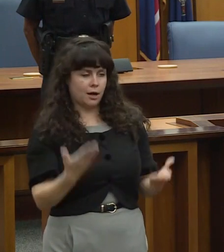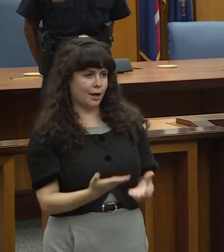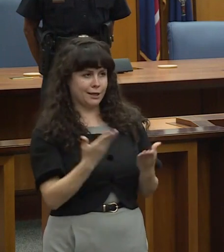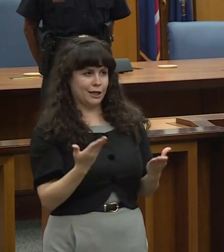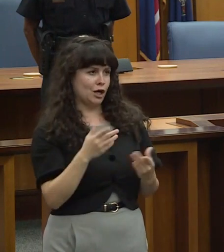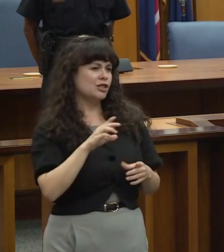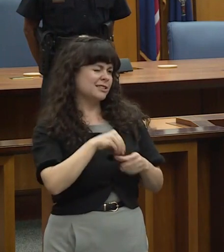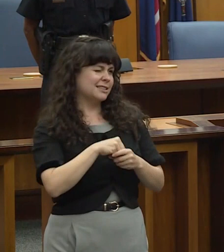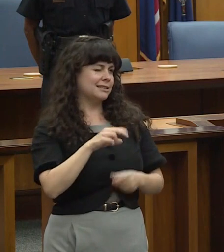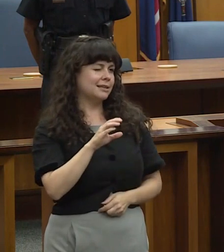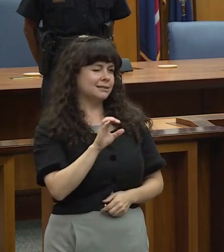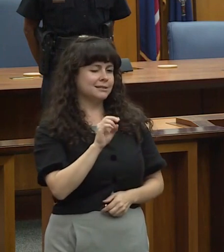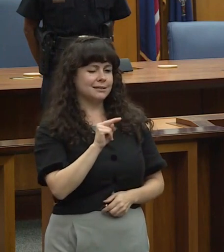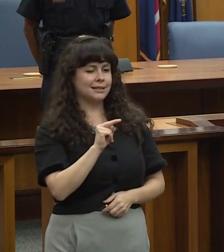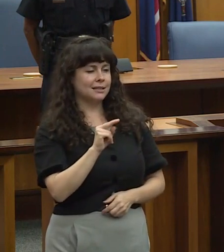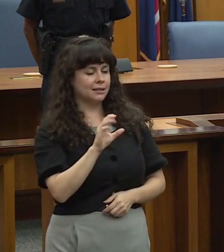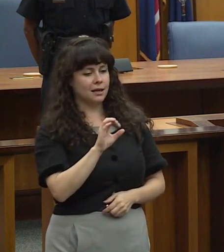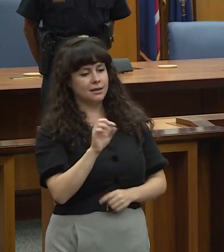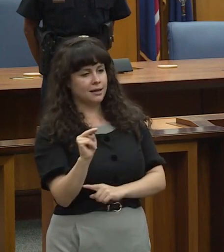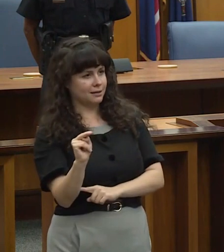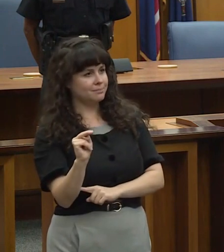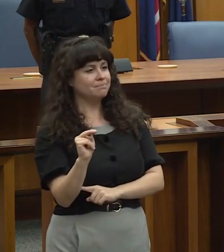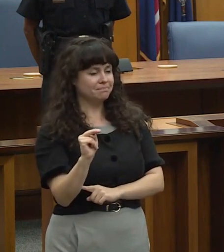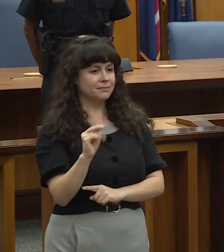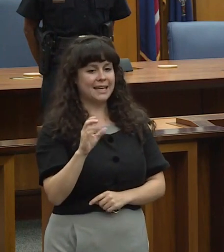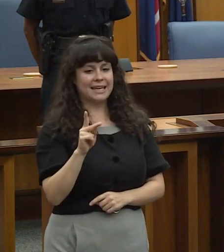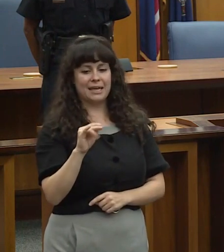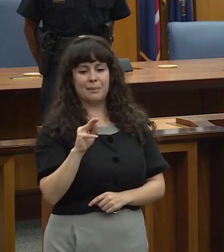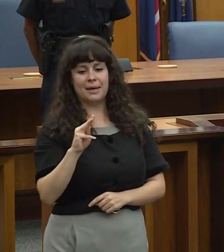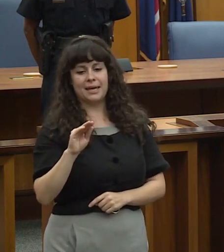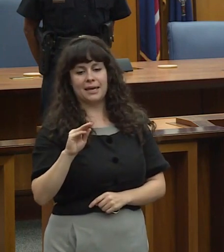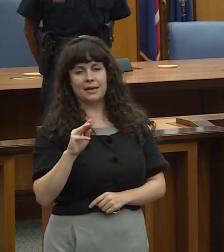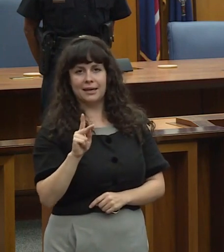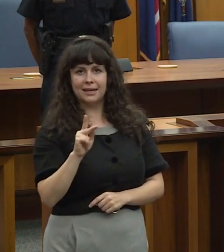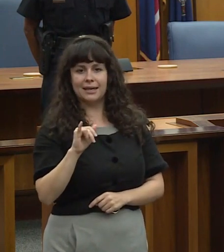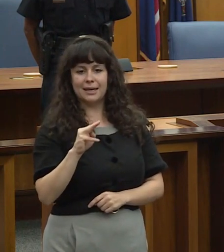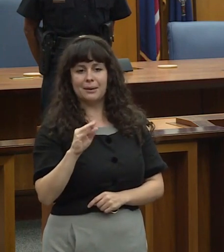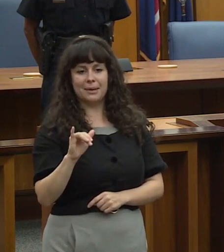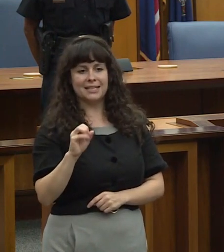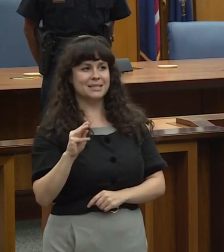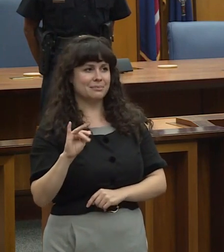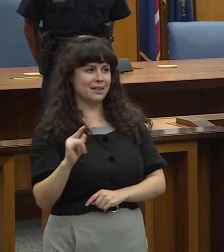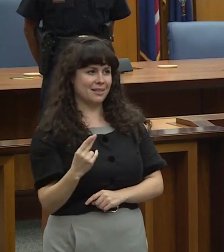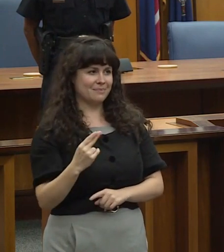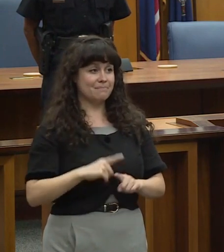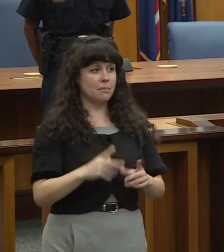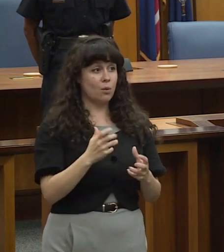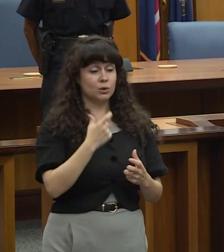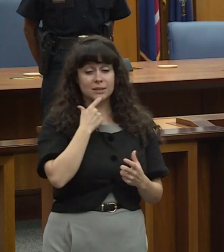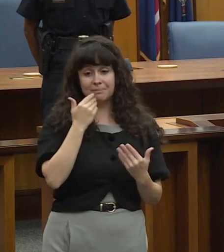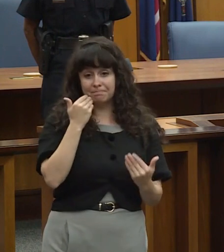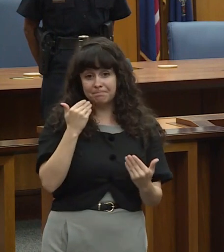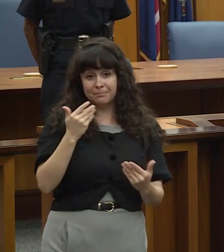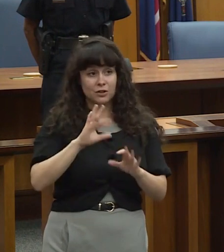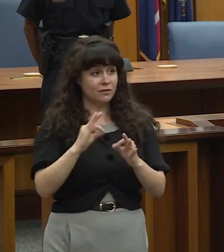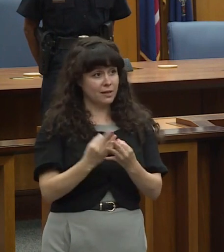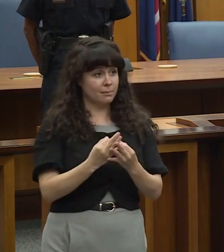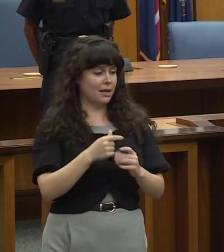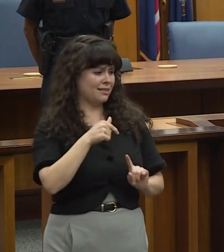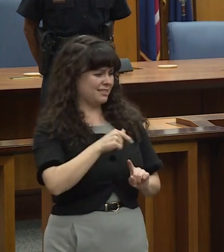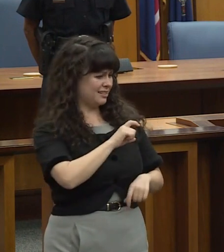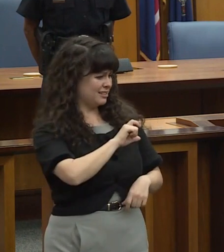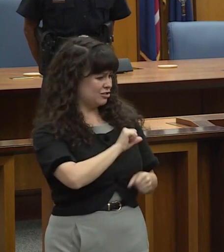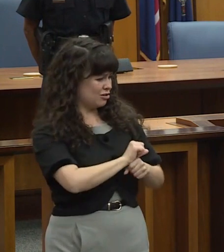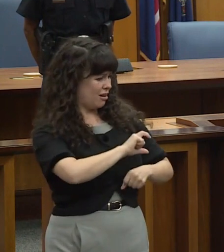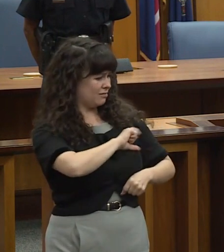and but I want to thank them because policing is not an easy profession for anyone and it's hard